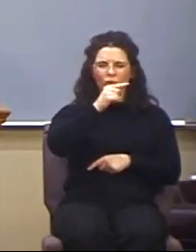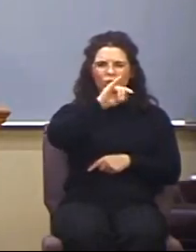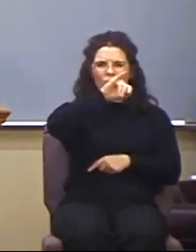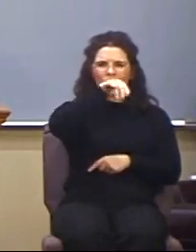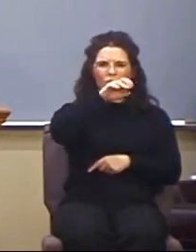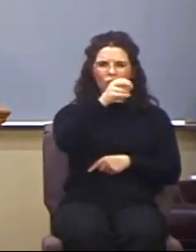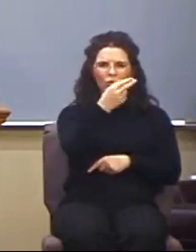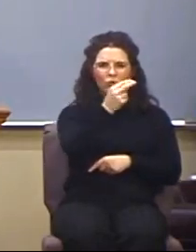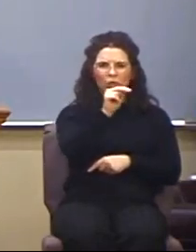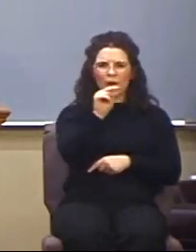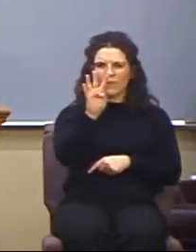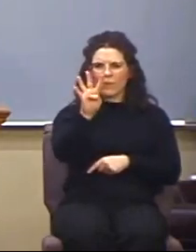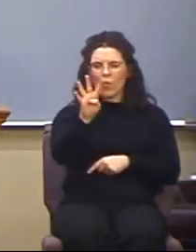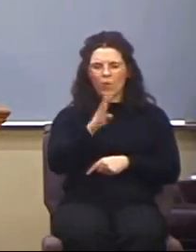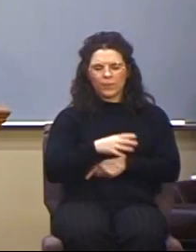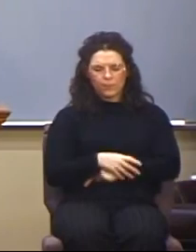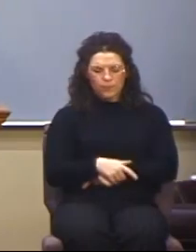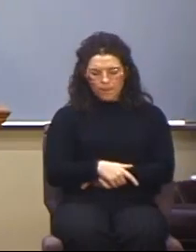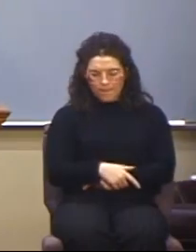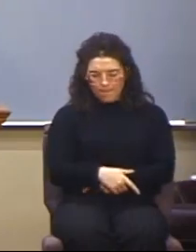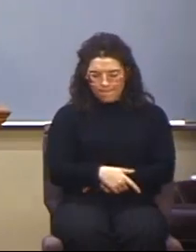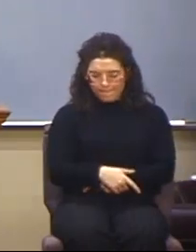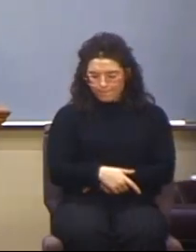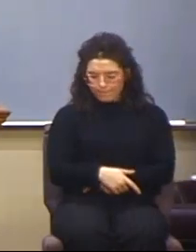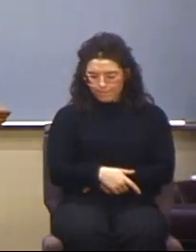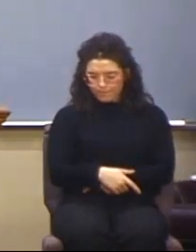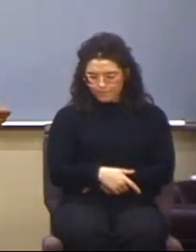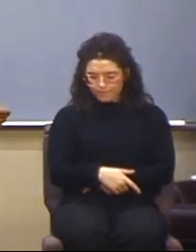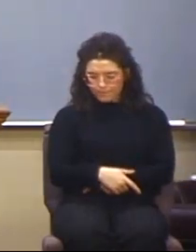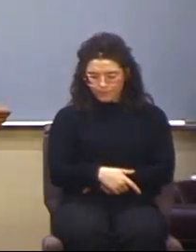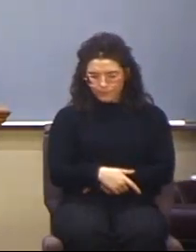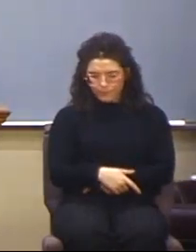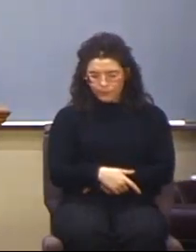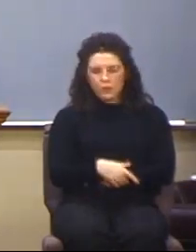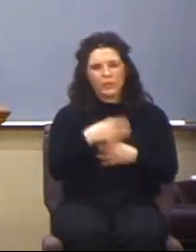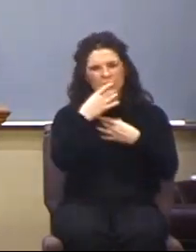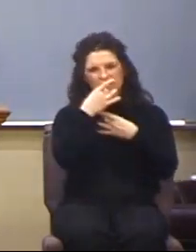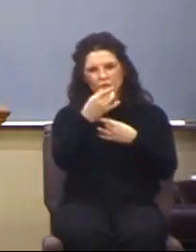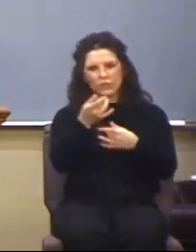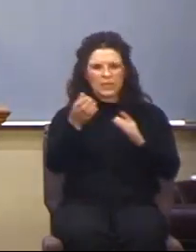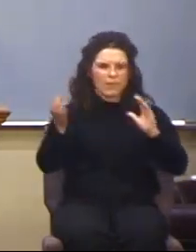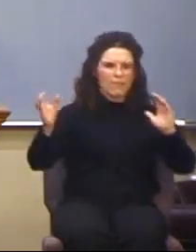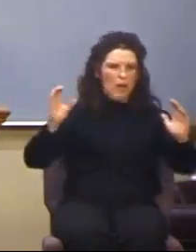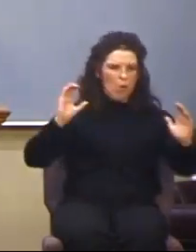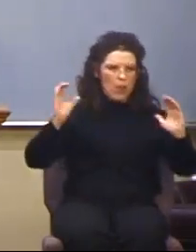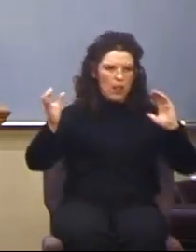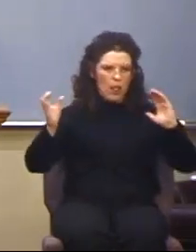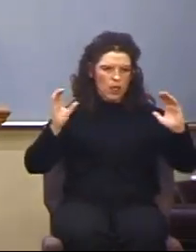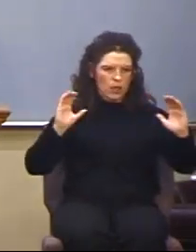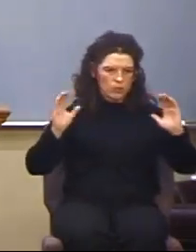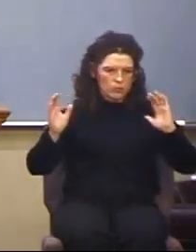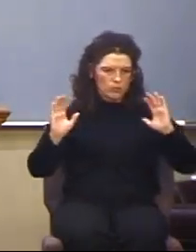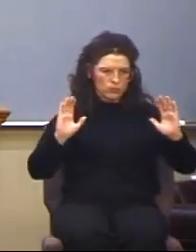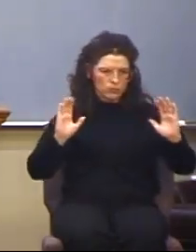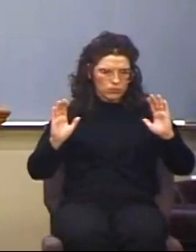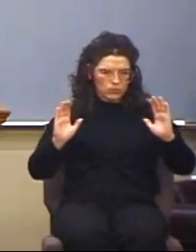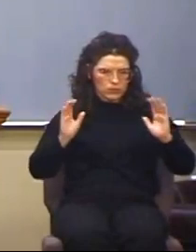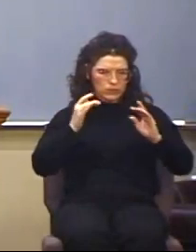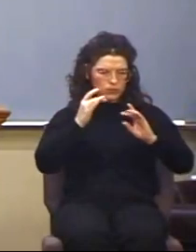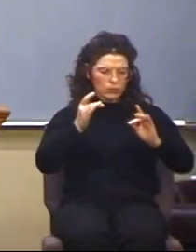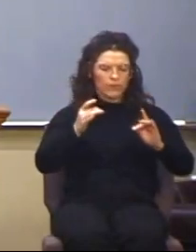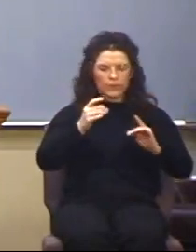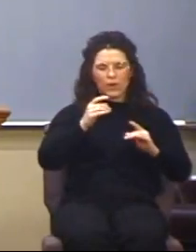interesting parallel. If we turn to 1 John 4, we understand the context of 1 John,